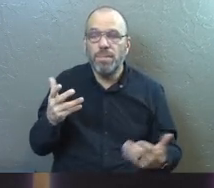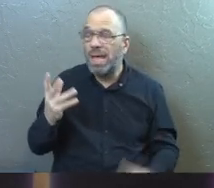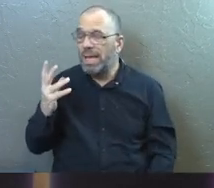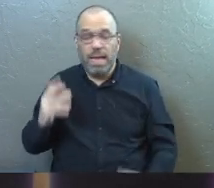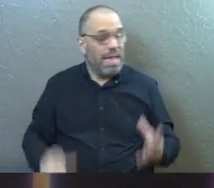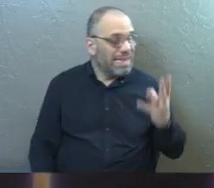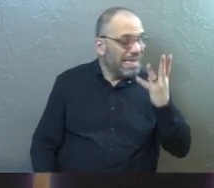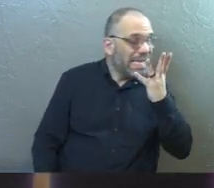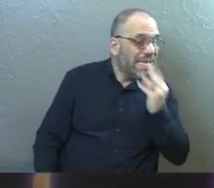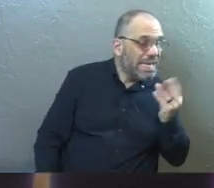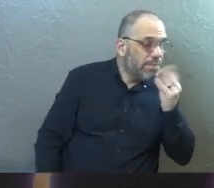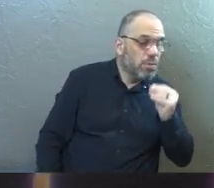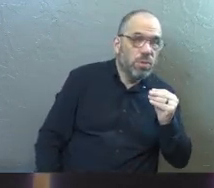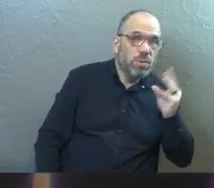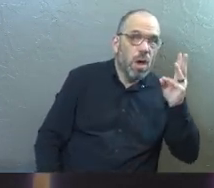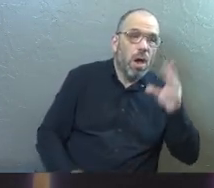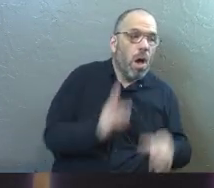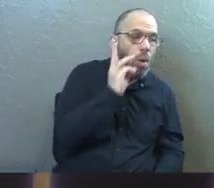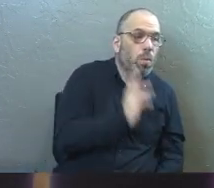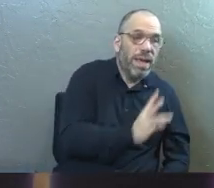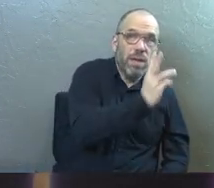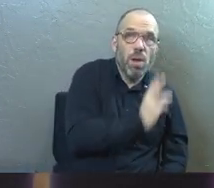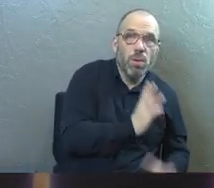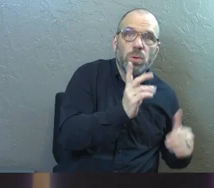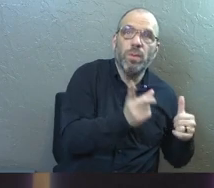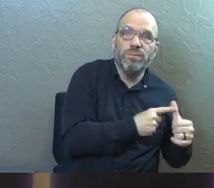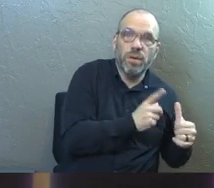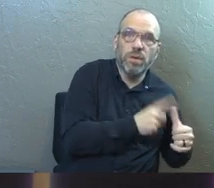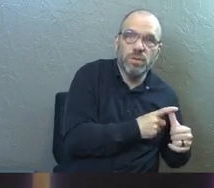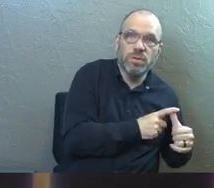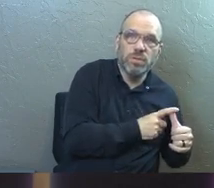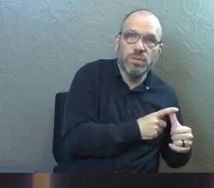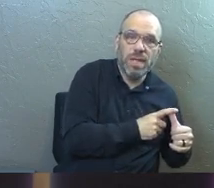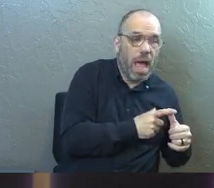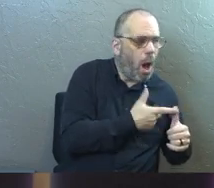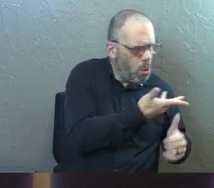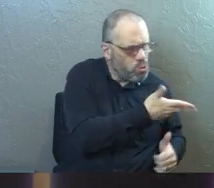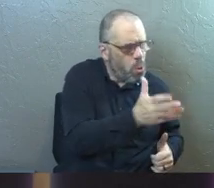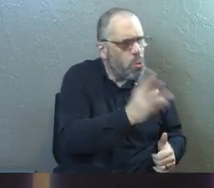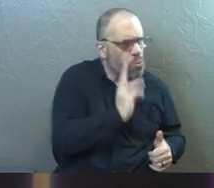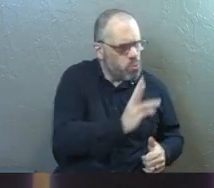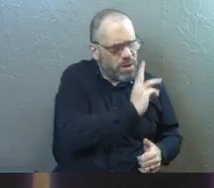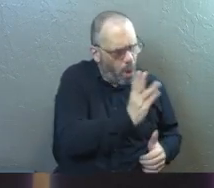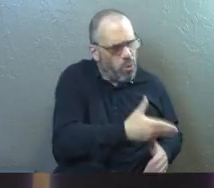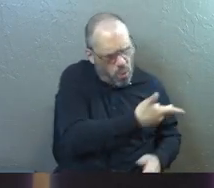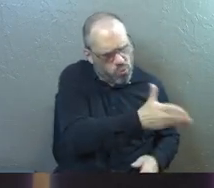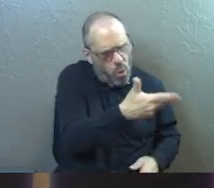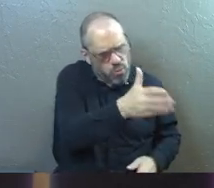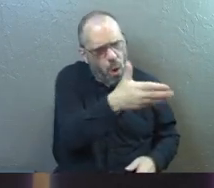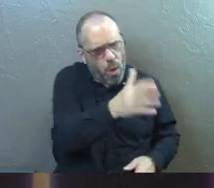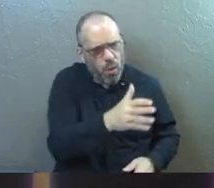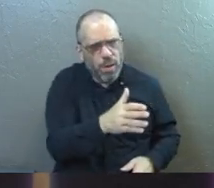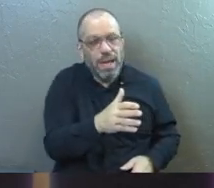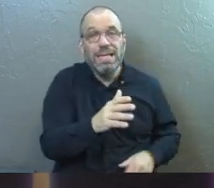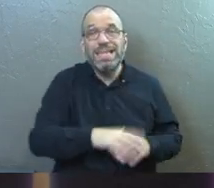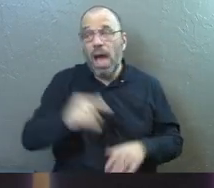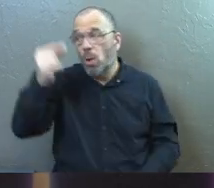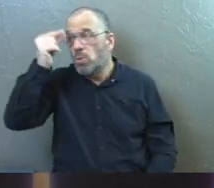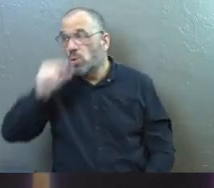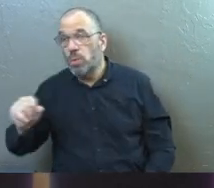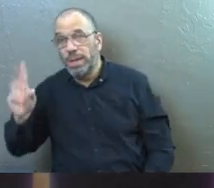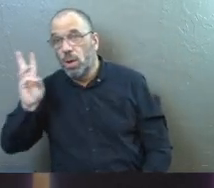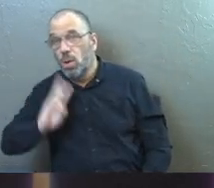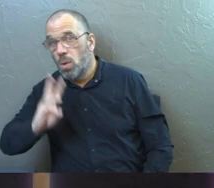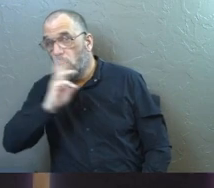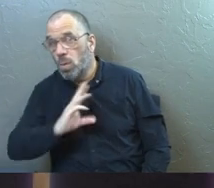the Hebrew speaking widows were going first. And people were letting them go first. And by the time you got to the Greek speaking